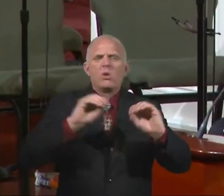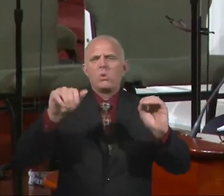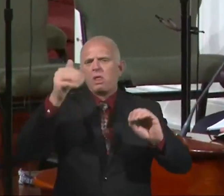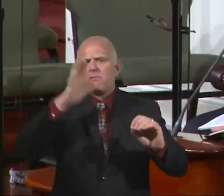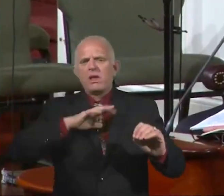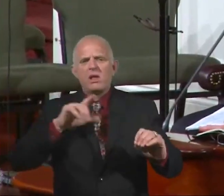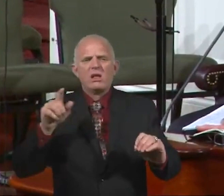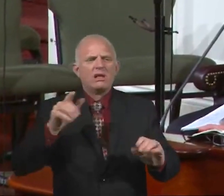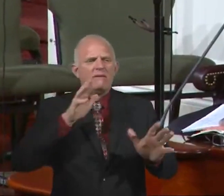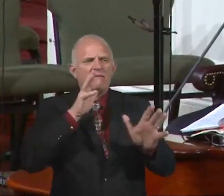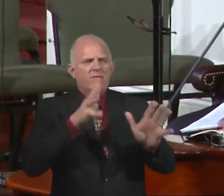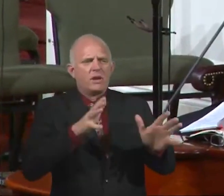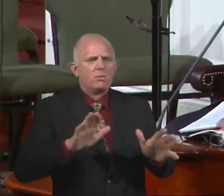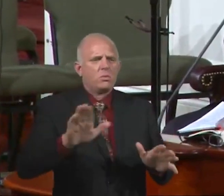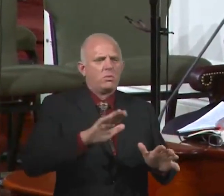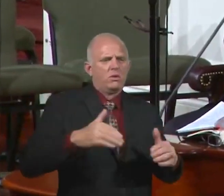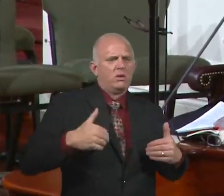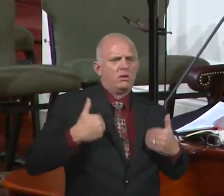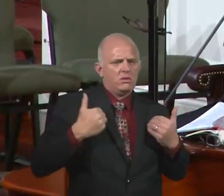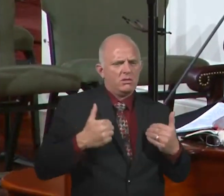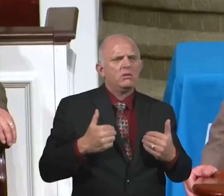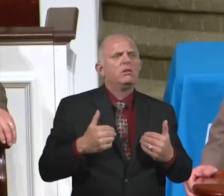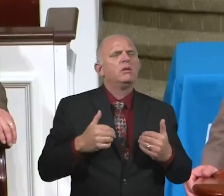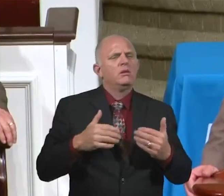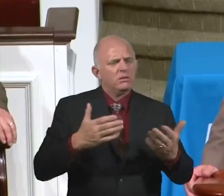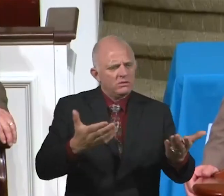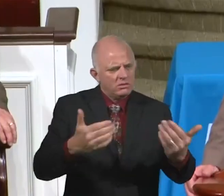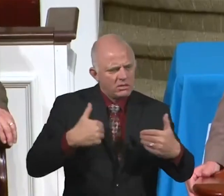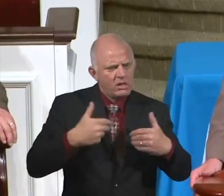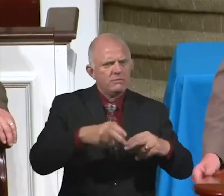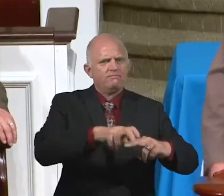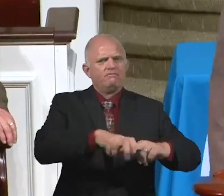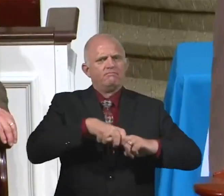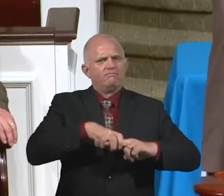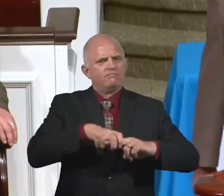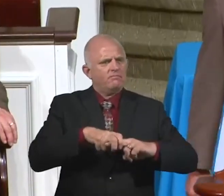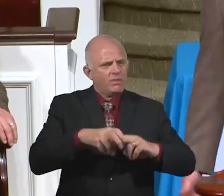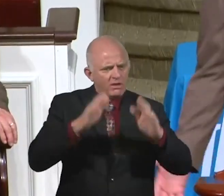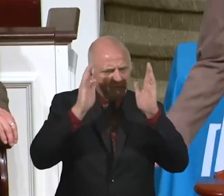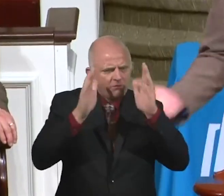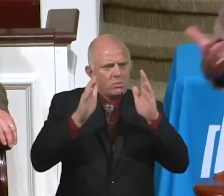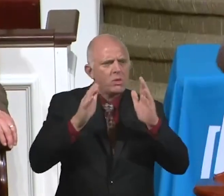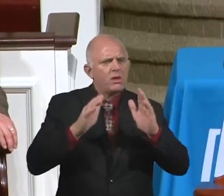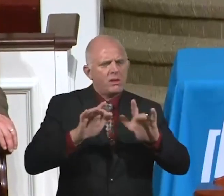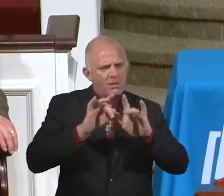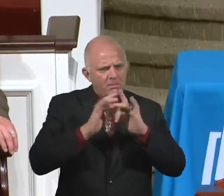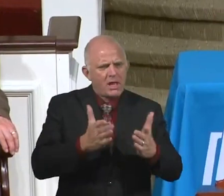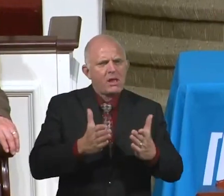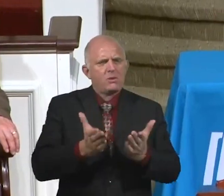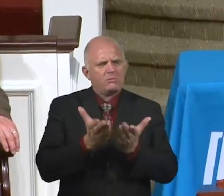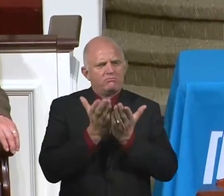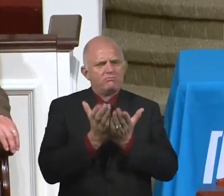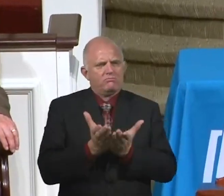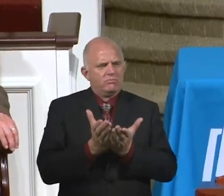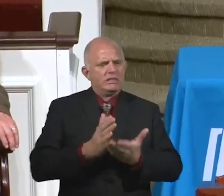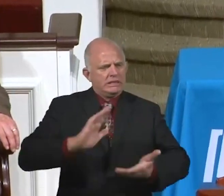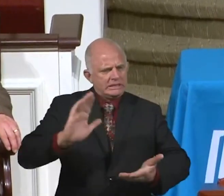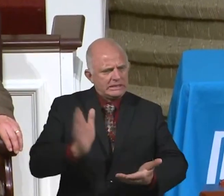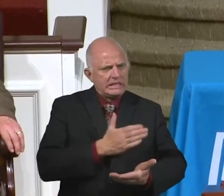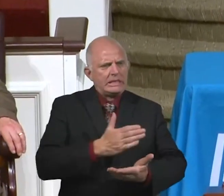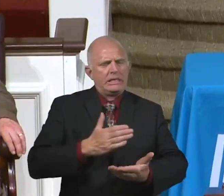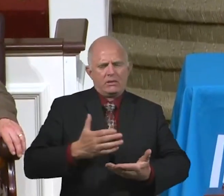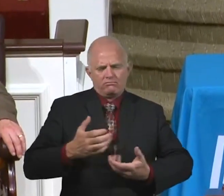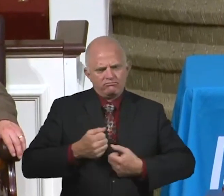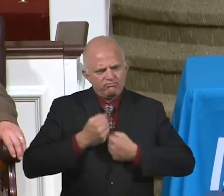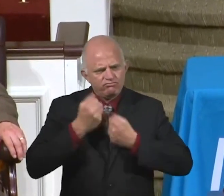Young people, lit up, sit up straight. Pay attention. Get your Bible out. Sing songs and sing your lungs out when it comes time to